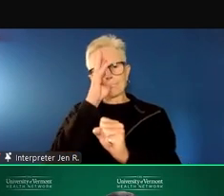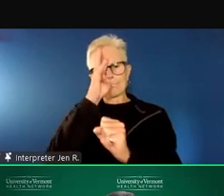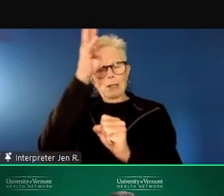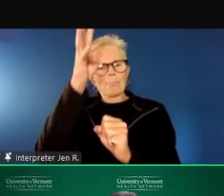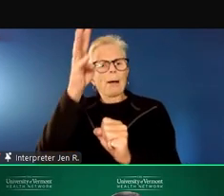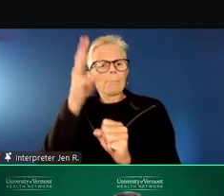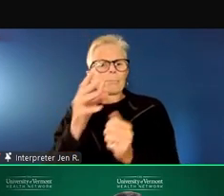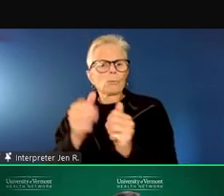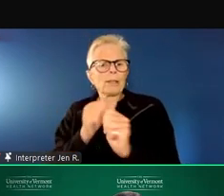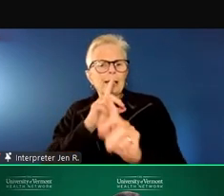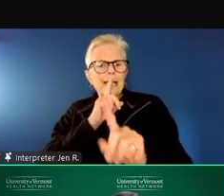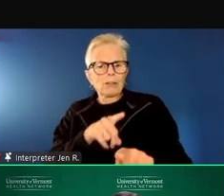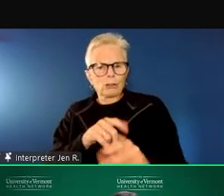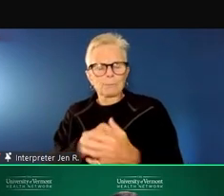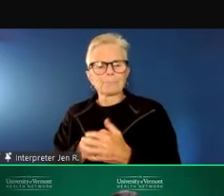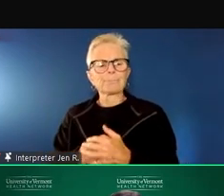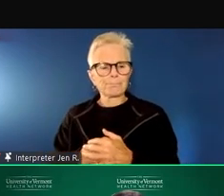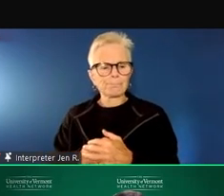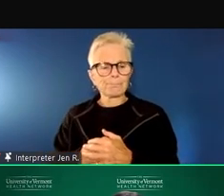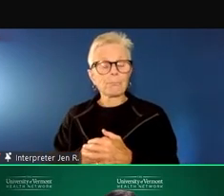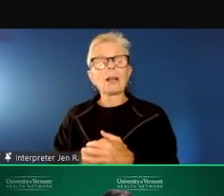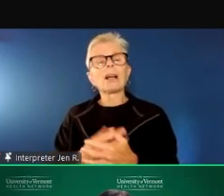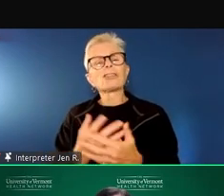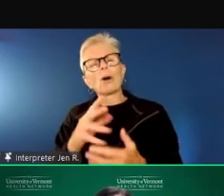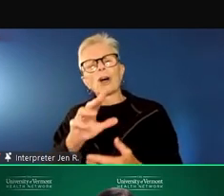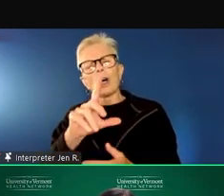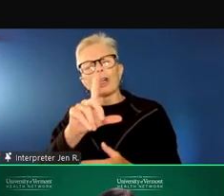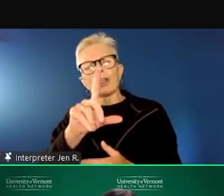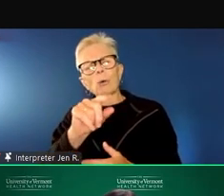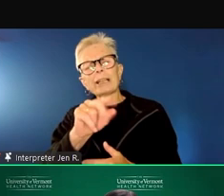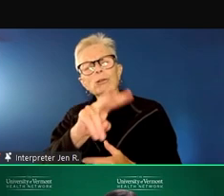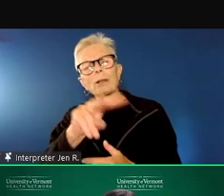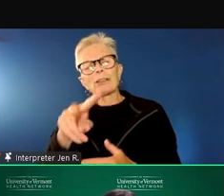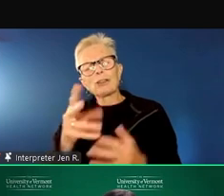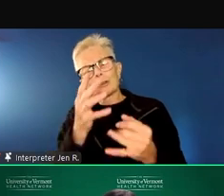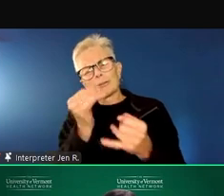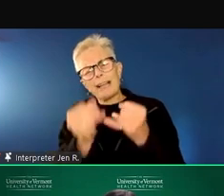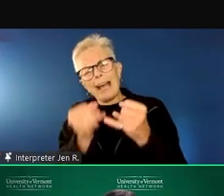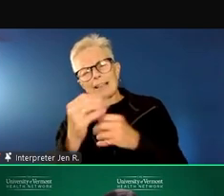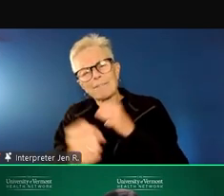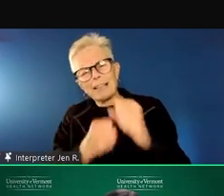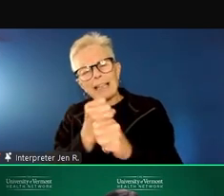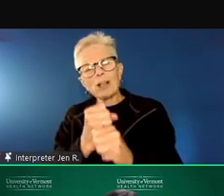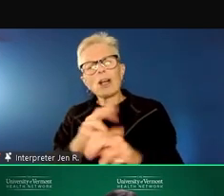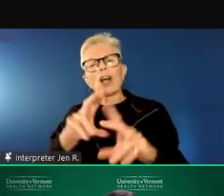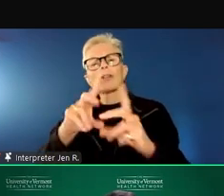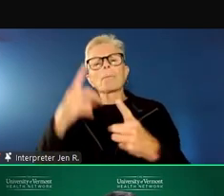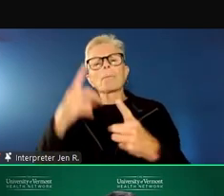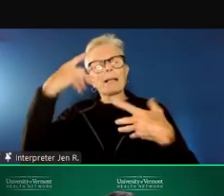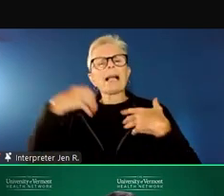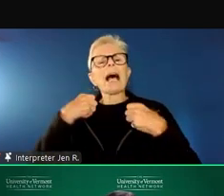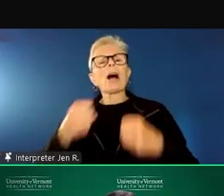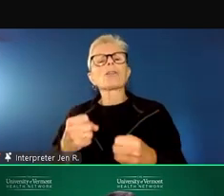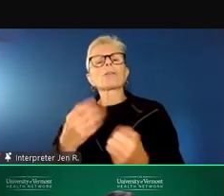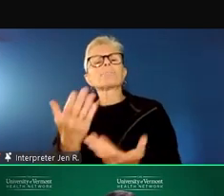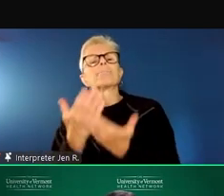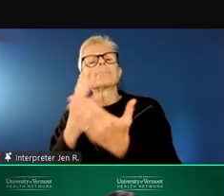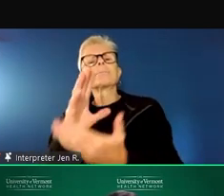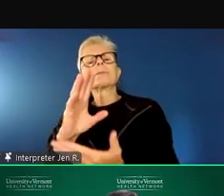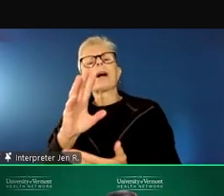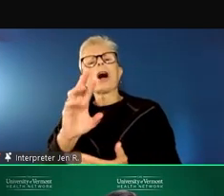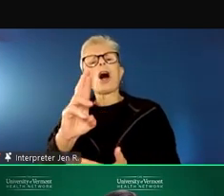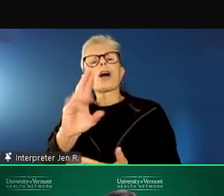problem. Late in 2022, the Department of Mental Health issued a request for proposal for